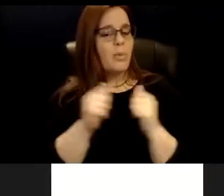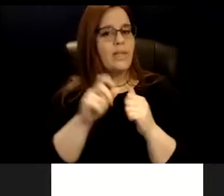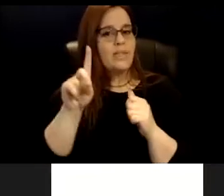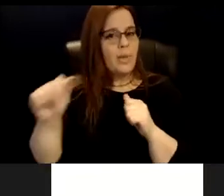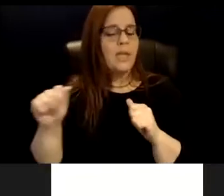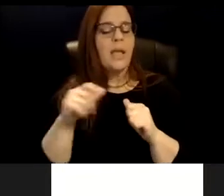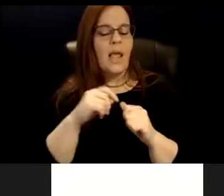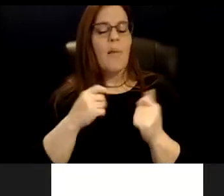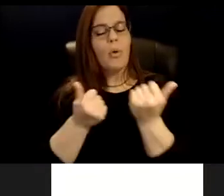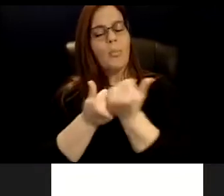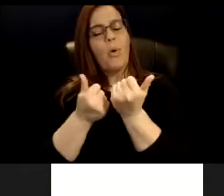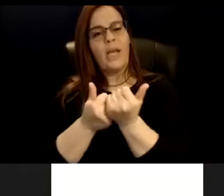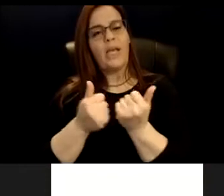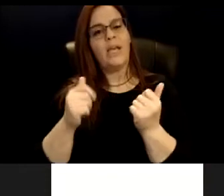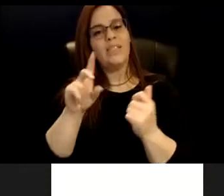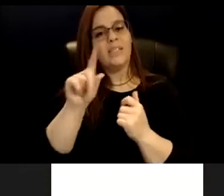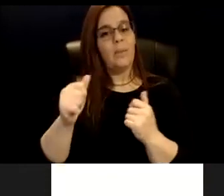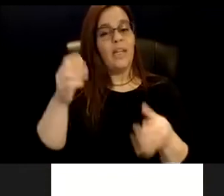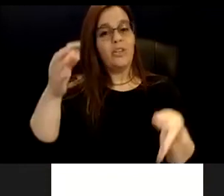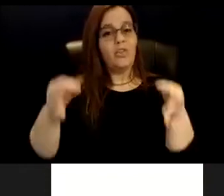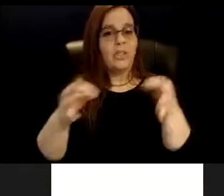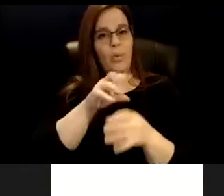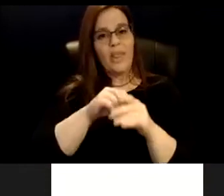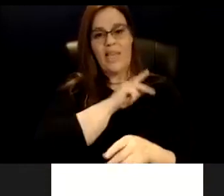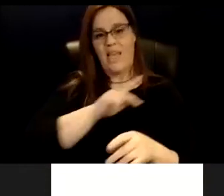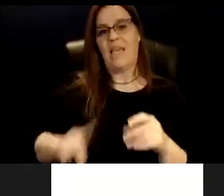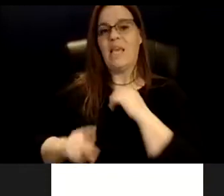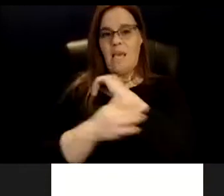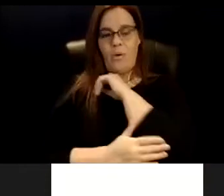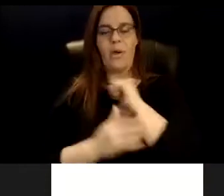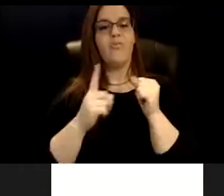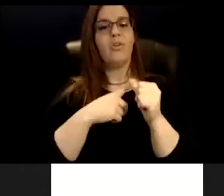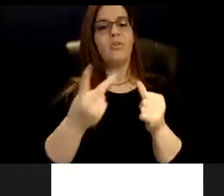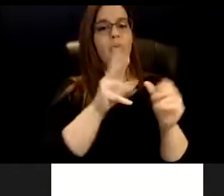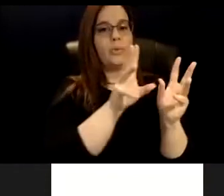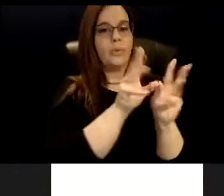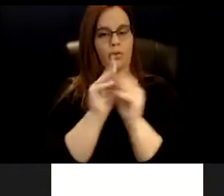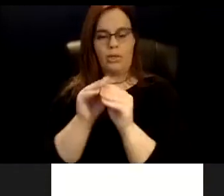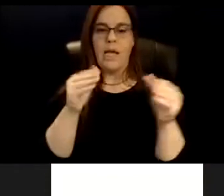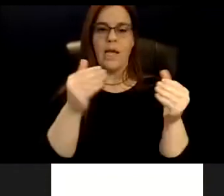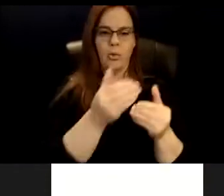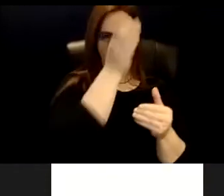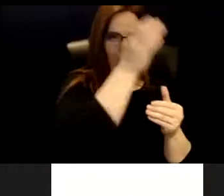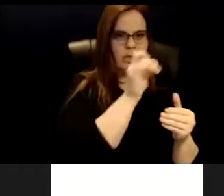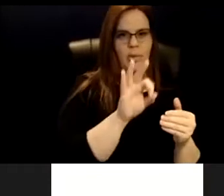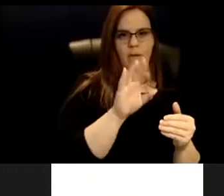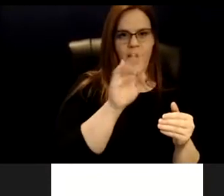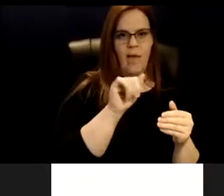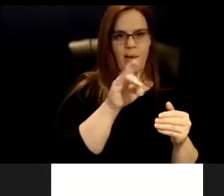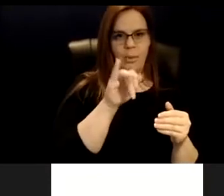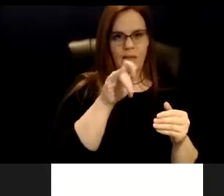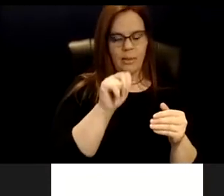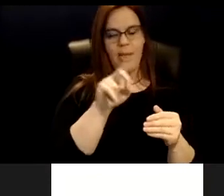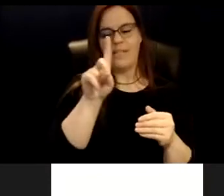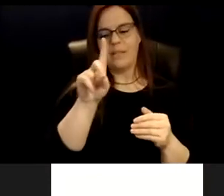within the King County Enterprise. Our first two sessions introduce the concept of ableism, disability intersectionality,